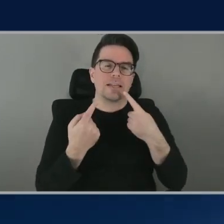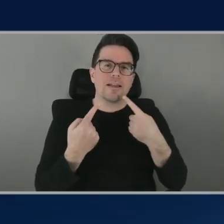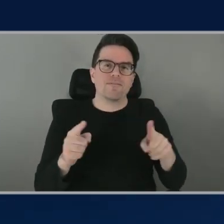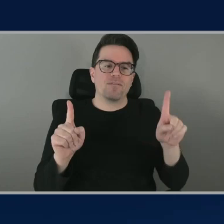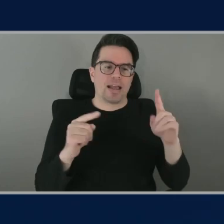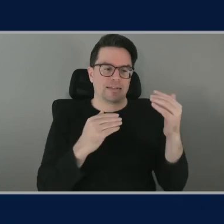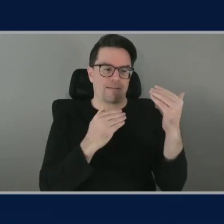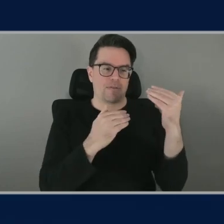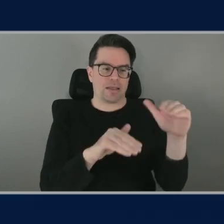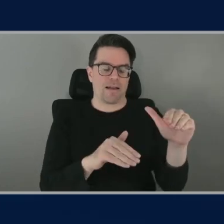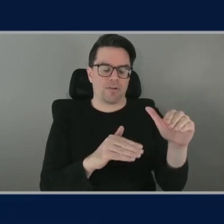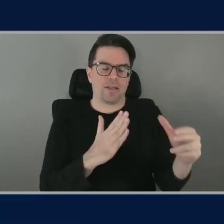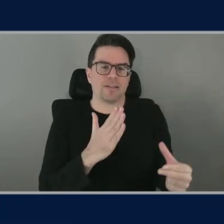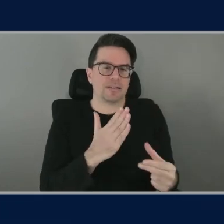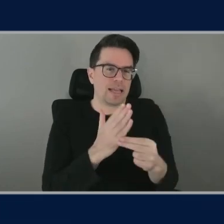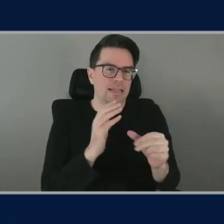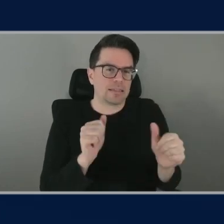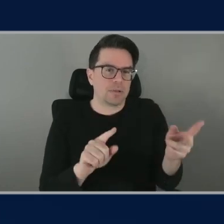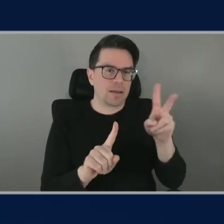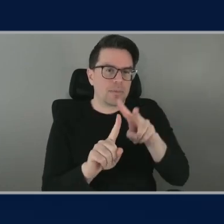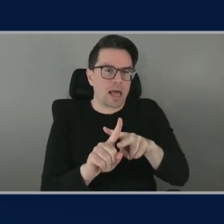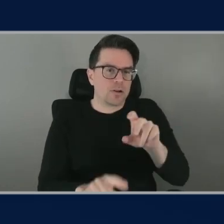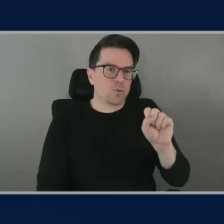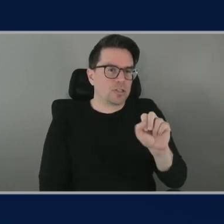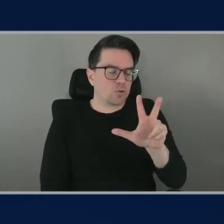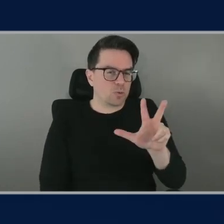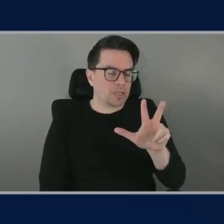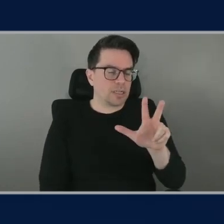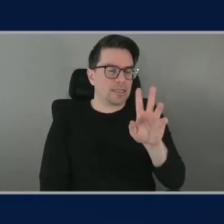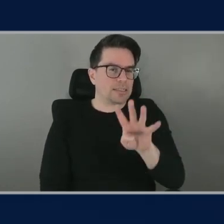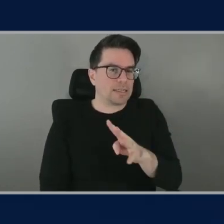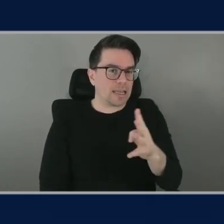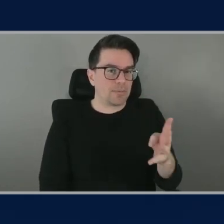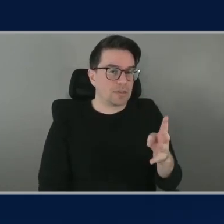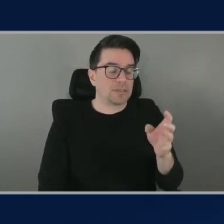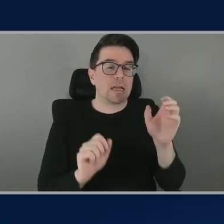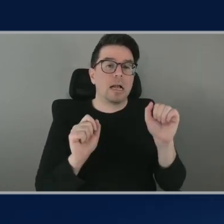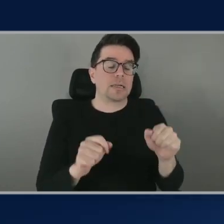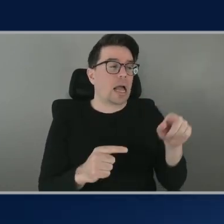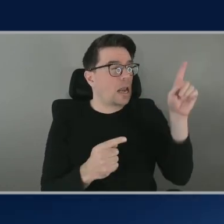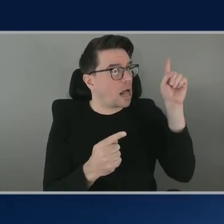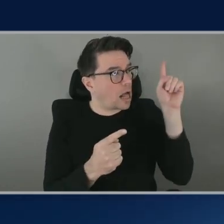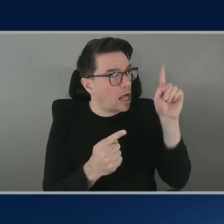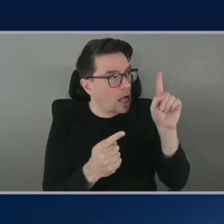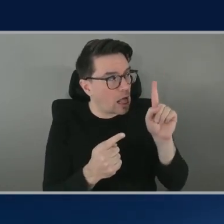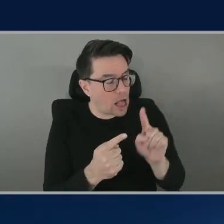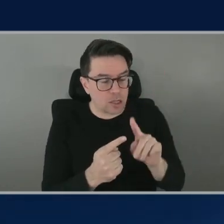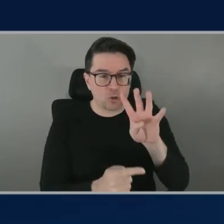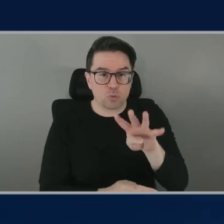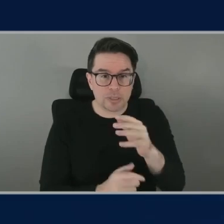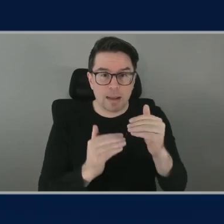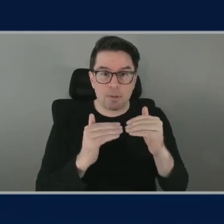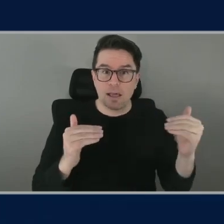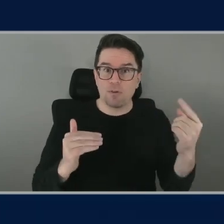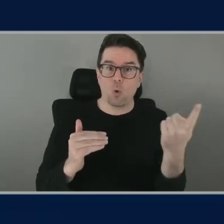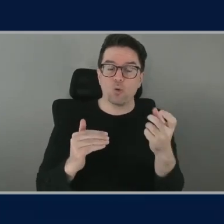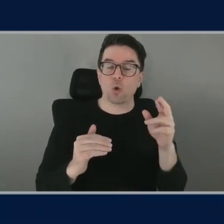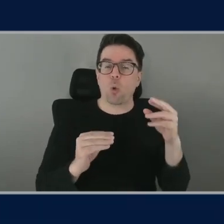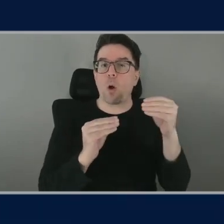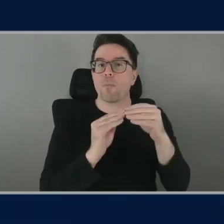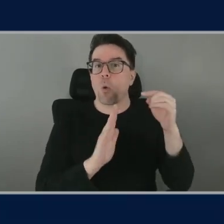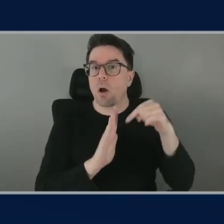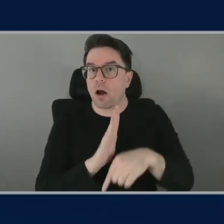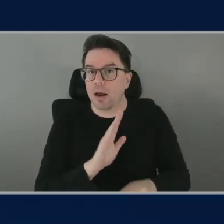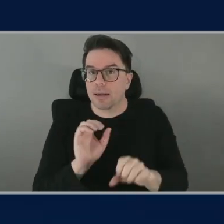tags can be applied in s3 tables can you go down to the table level or is there something more for uh granular so uh tags today are object